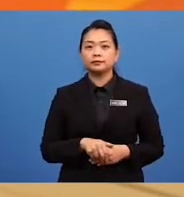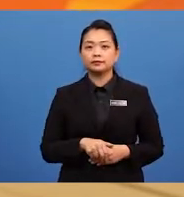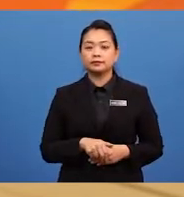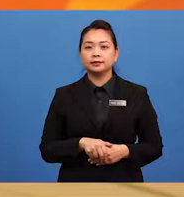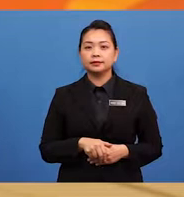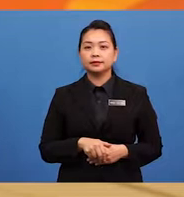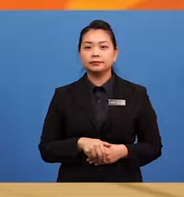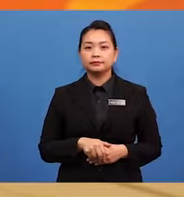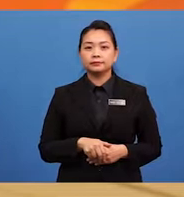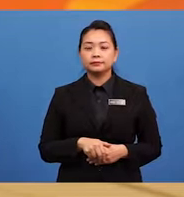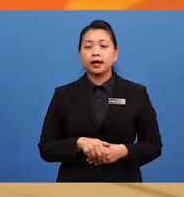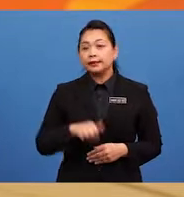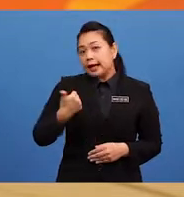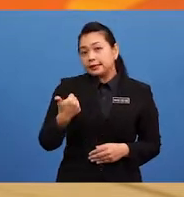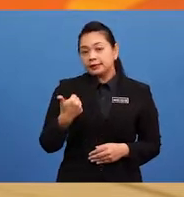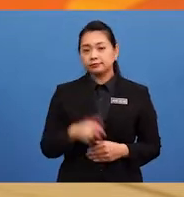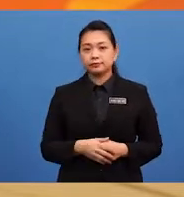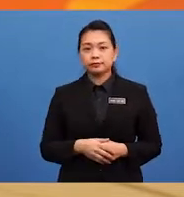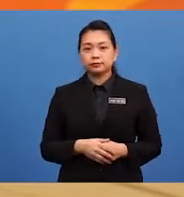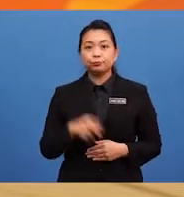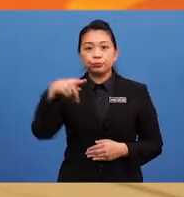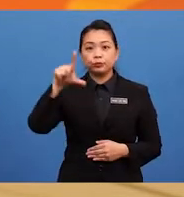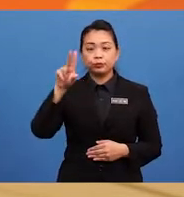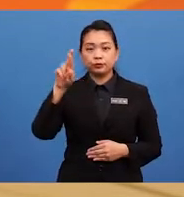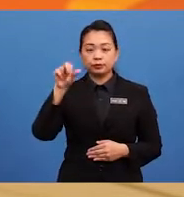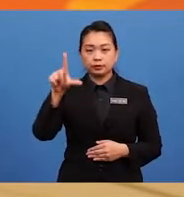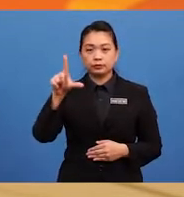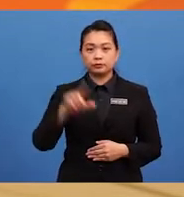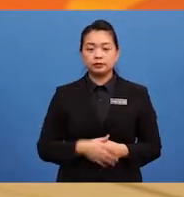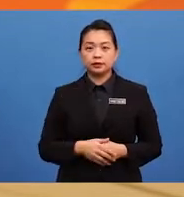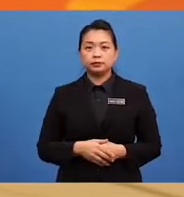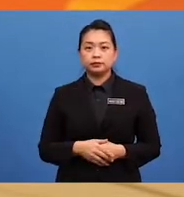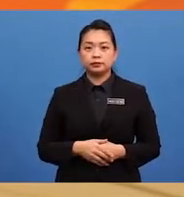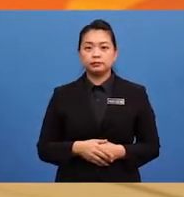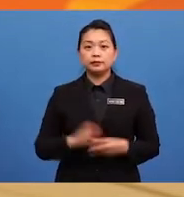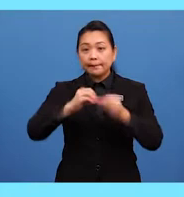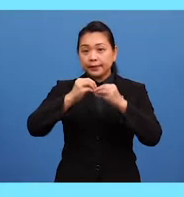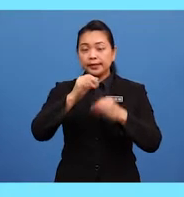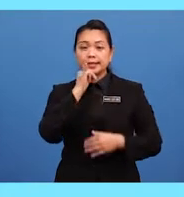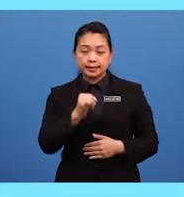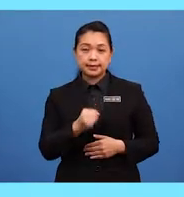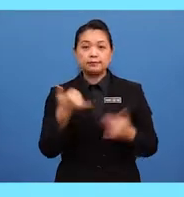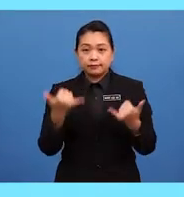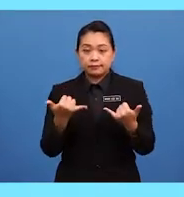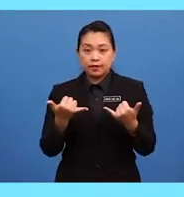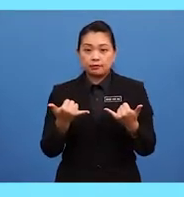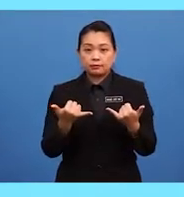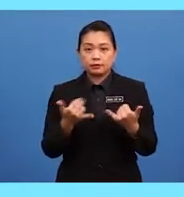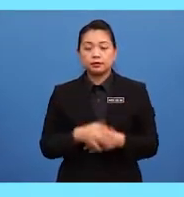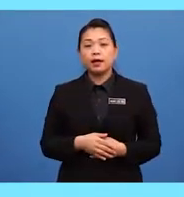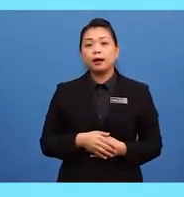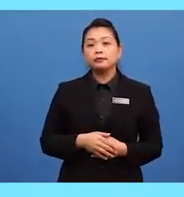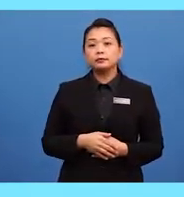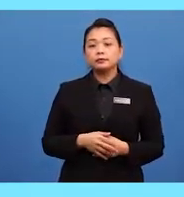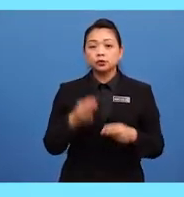Another spelling of plural nouns that's worth remembering is, for nouns ending